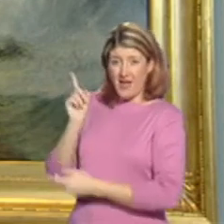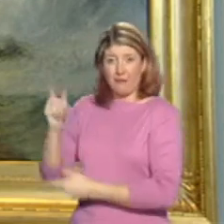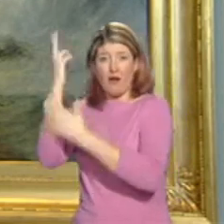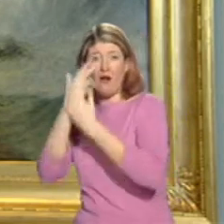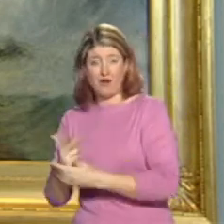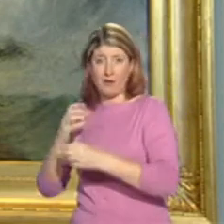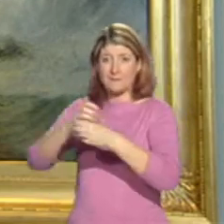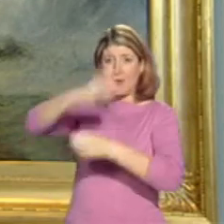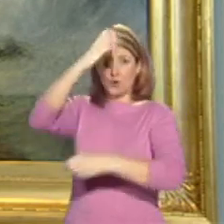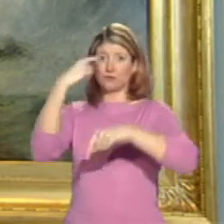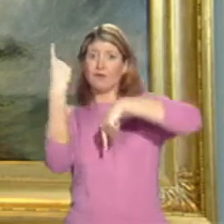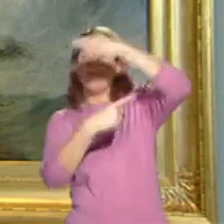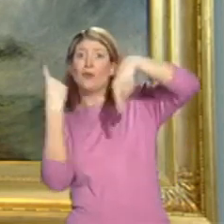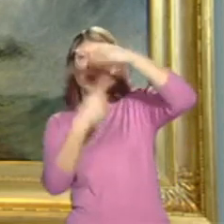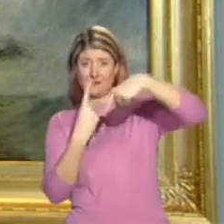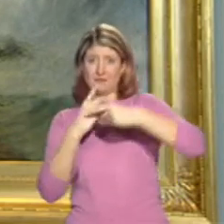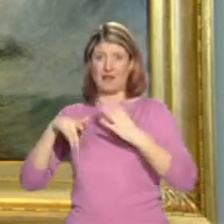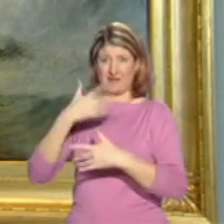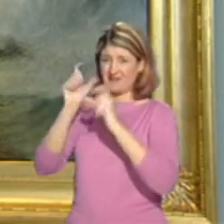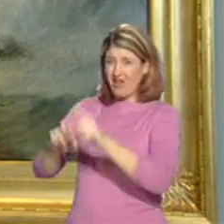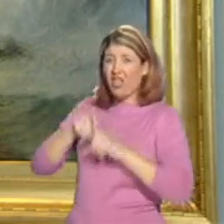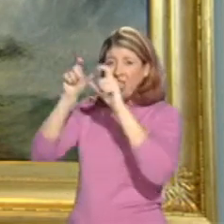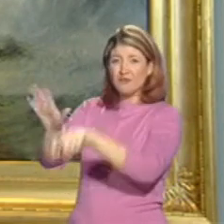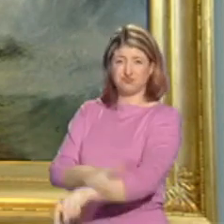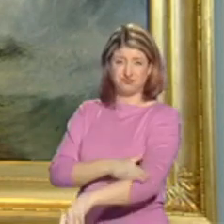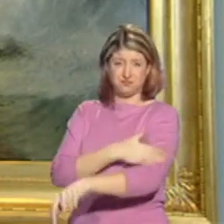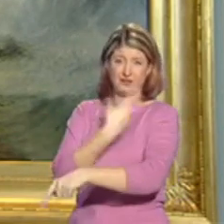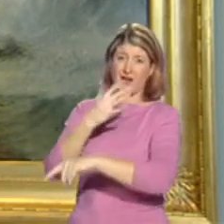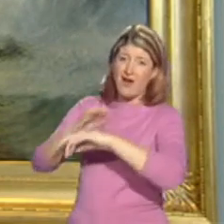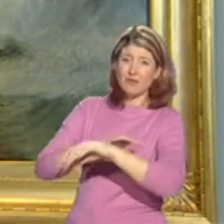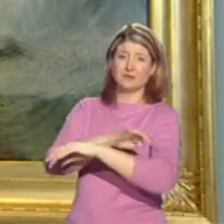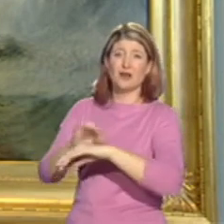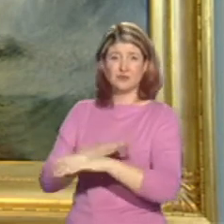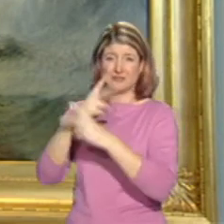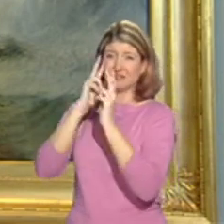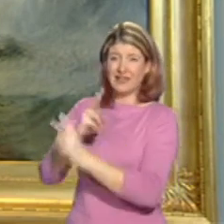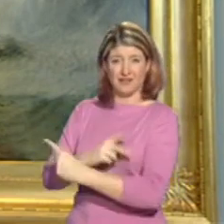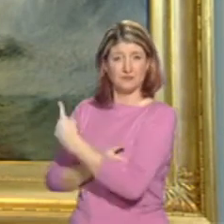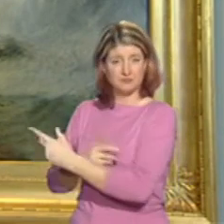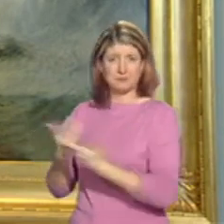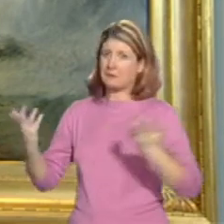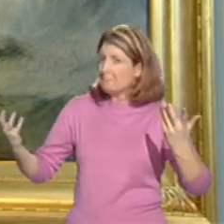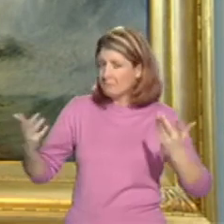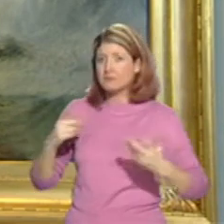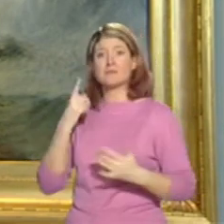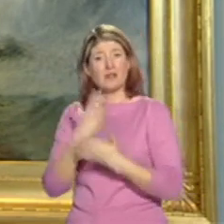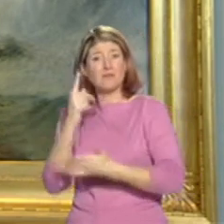snowstorm. And, in fact, he claimed that to have happened, but art historians have searched high and low, and no-one can find any record of a boat called the Ariel leaving